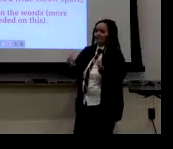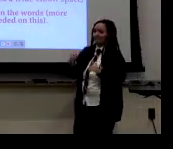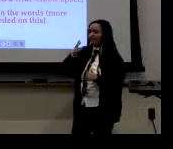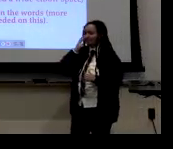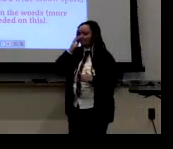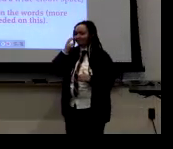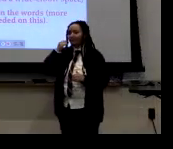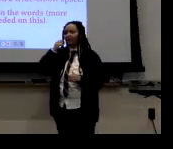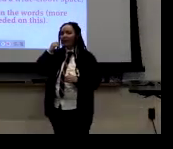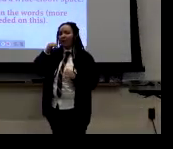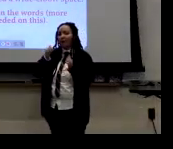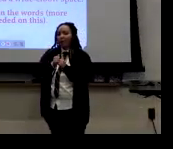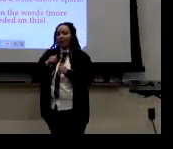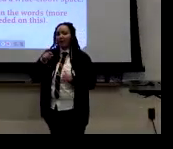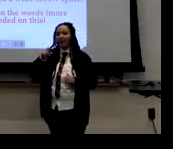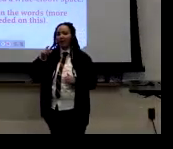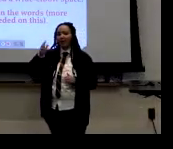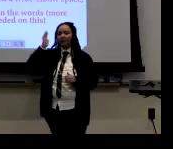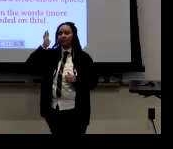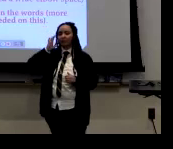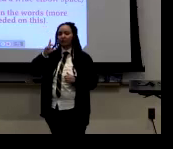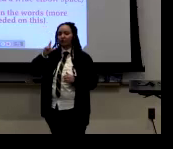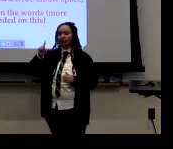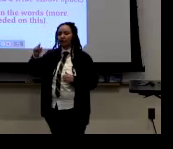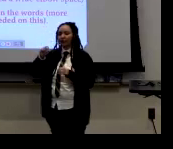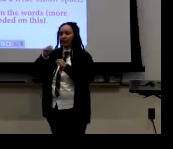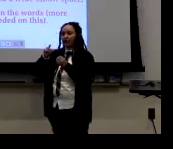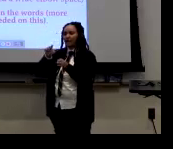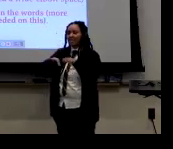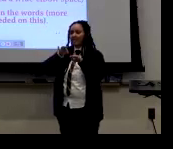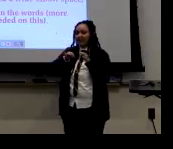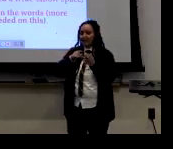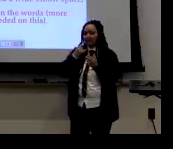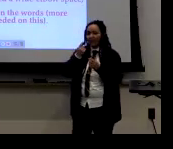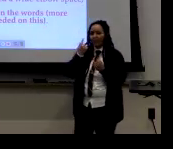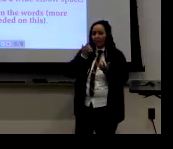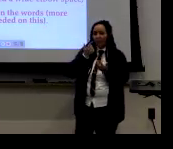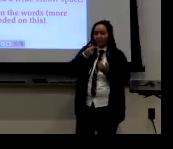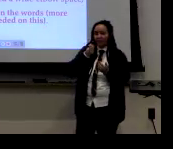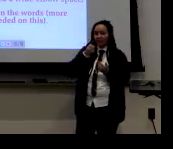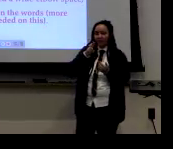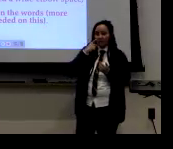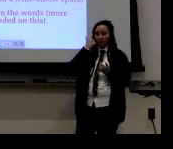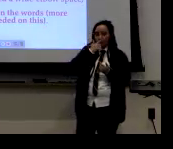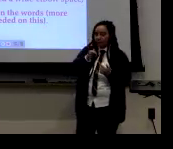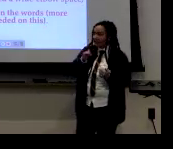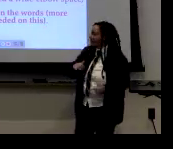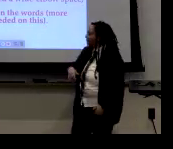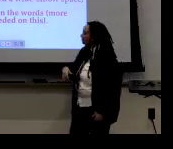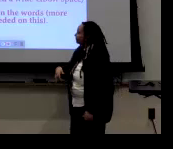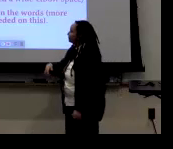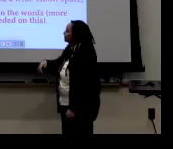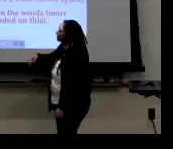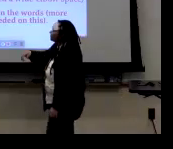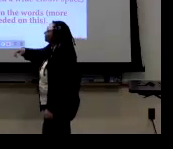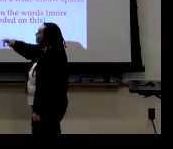So now comparing the data, um, with the previous data from 2020 and, uh,